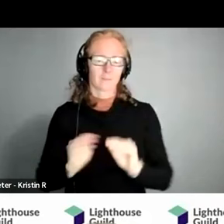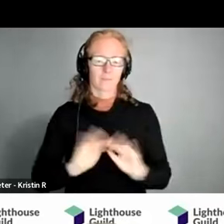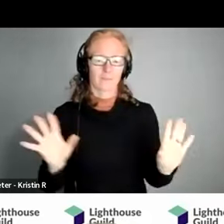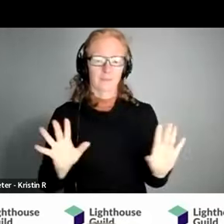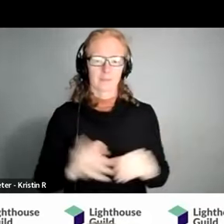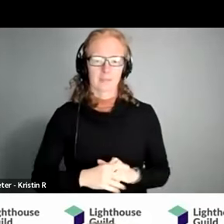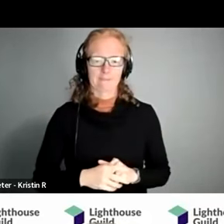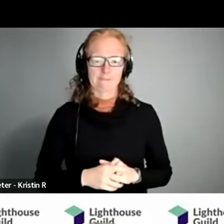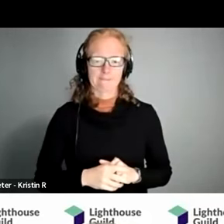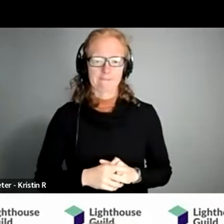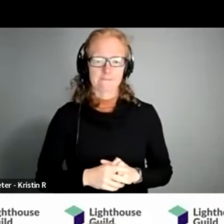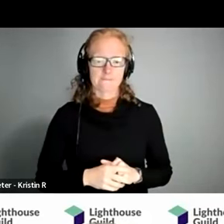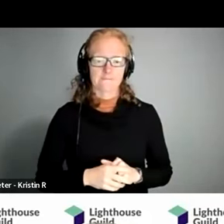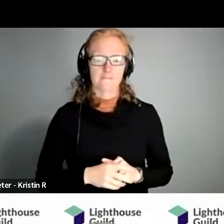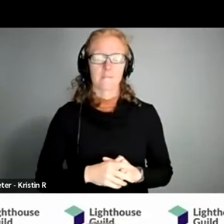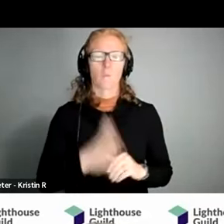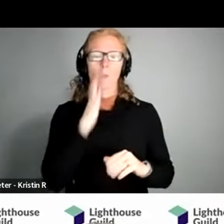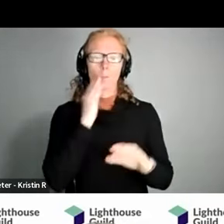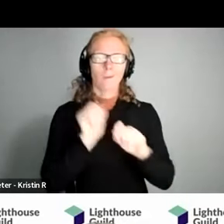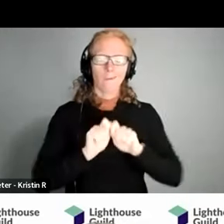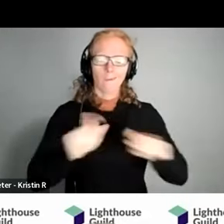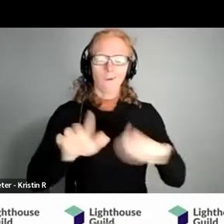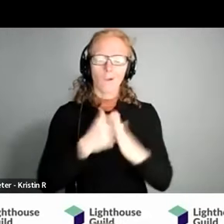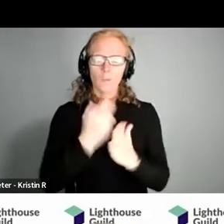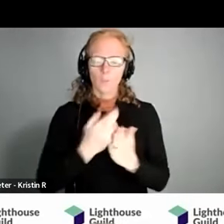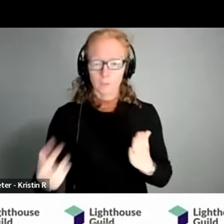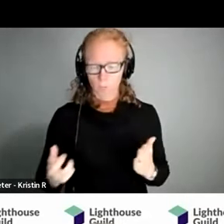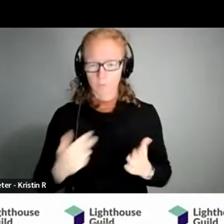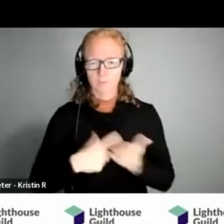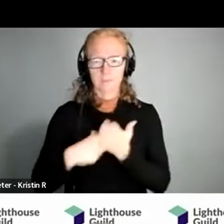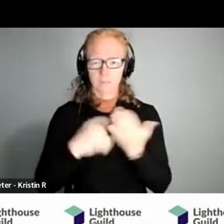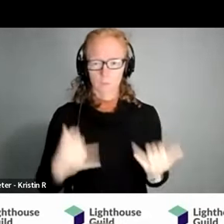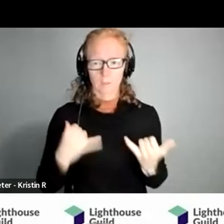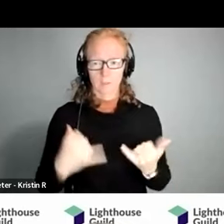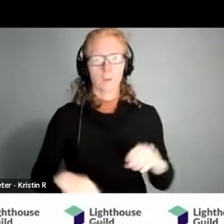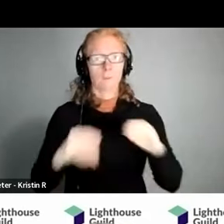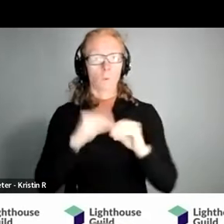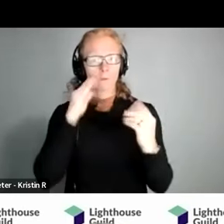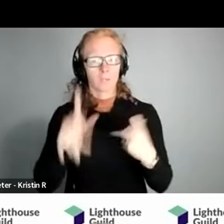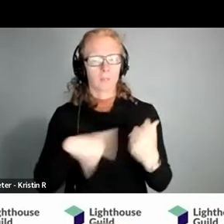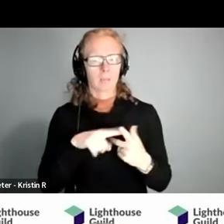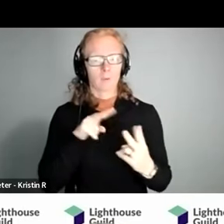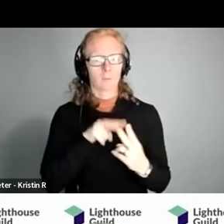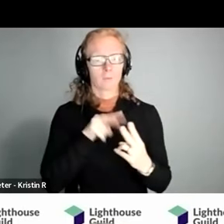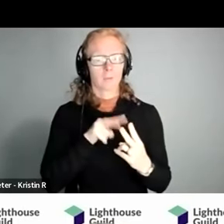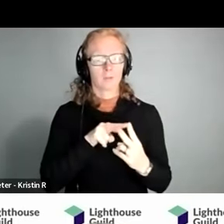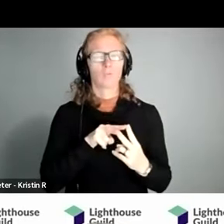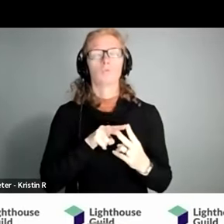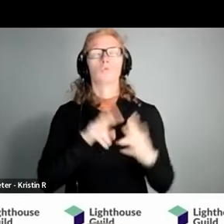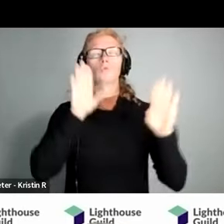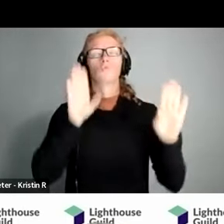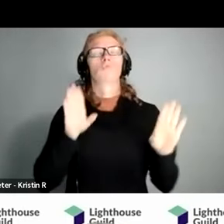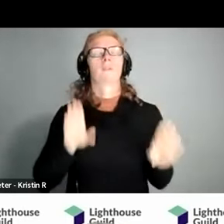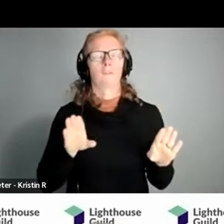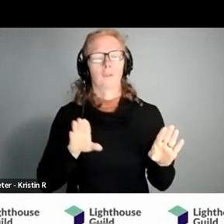everybody all the resources discussed today and more information about these two terrific not-for-profit